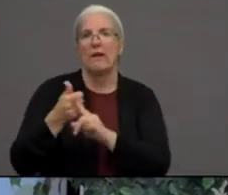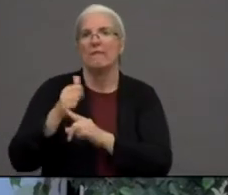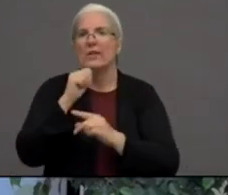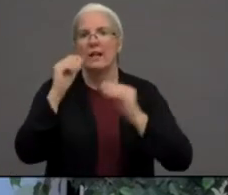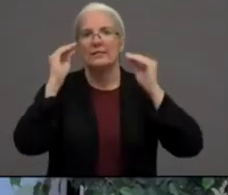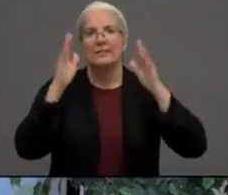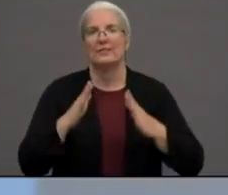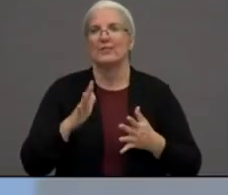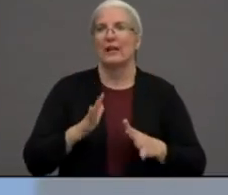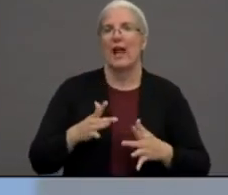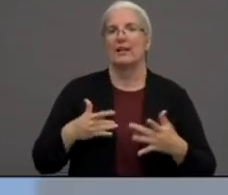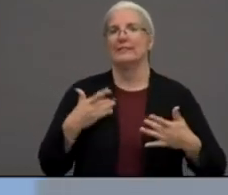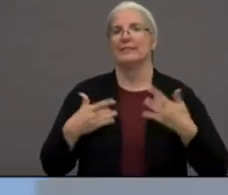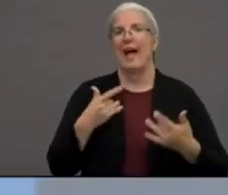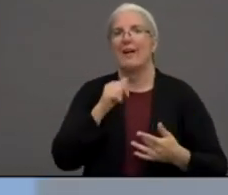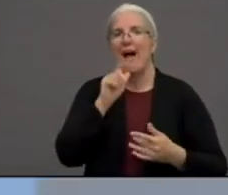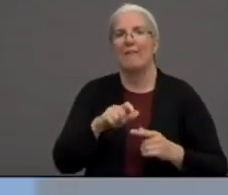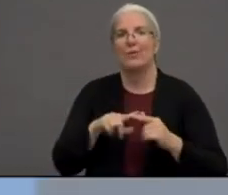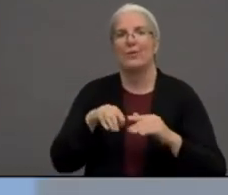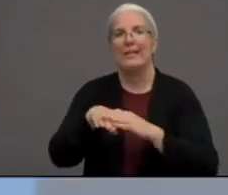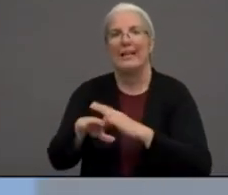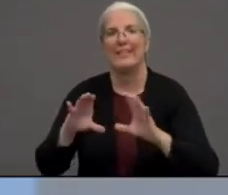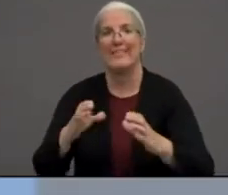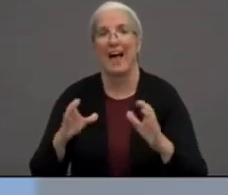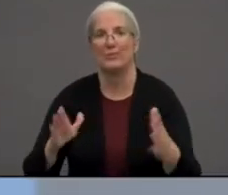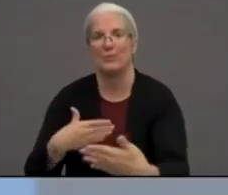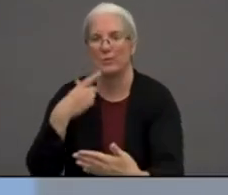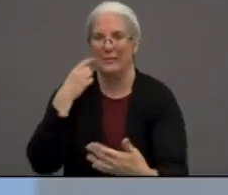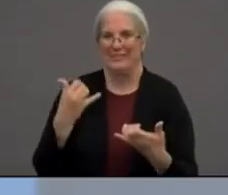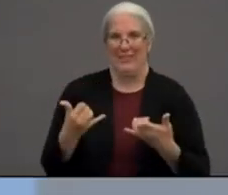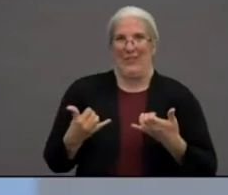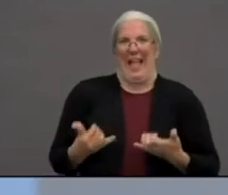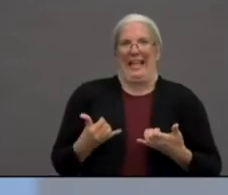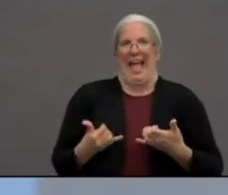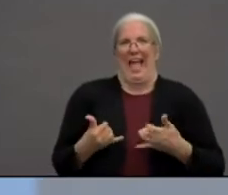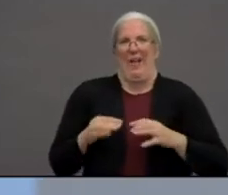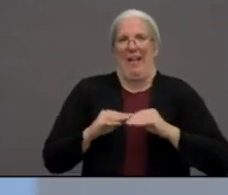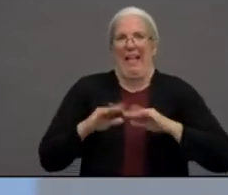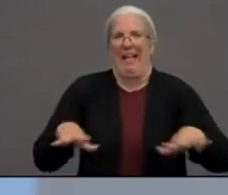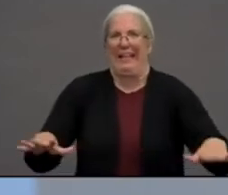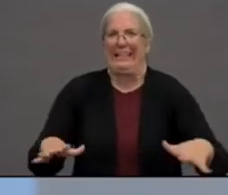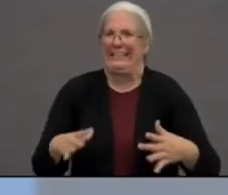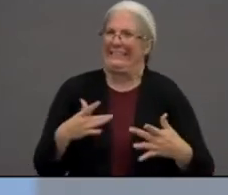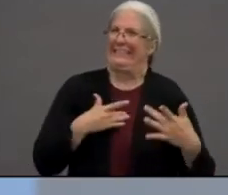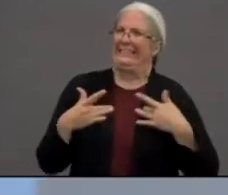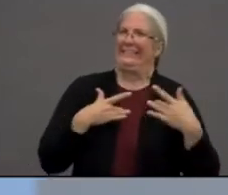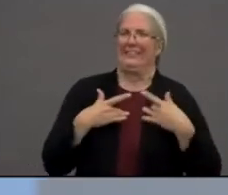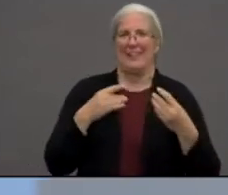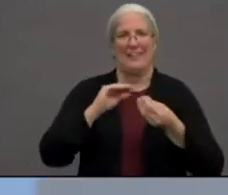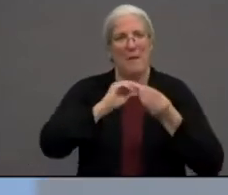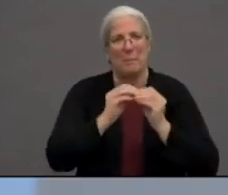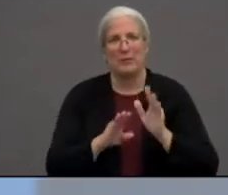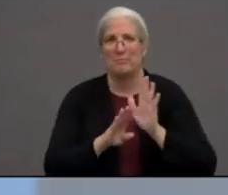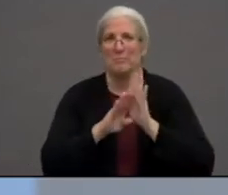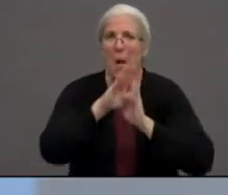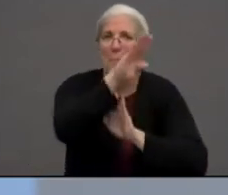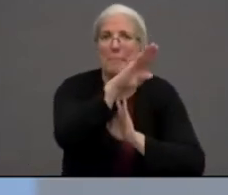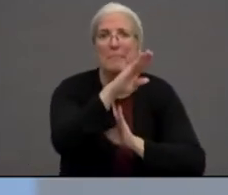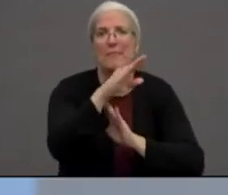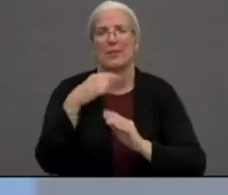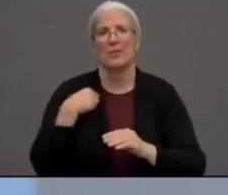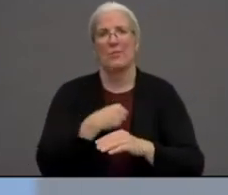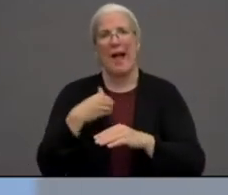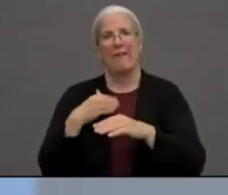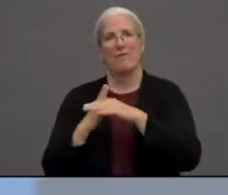because right now is not the time to go to the classroom. Our cases are surging. You just mentioned that we had over 1,000 this